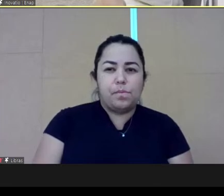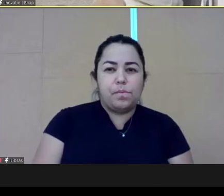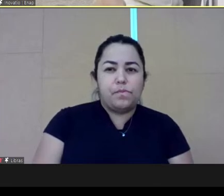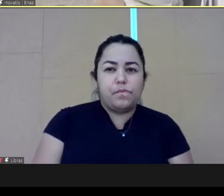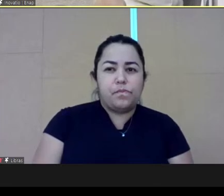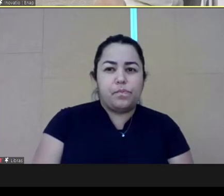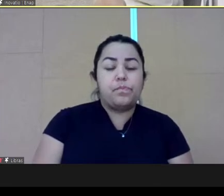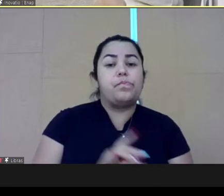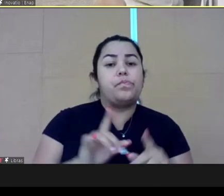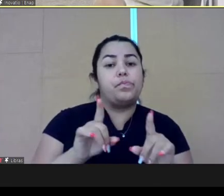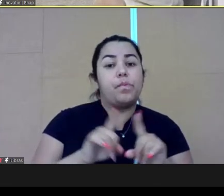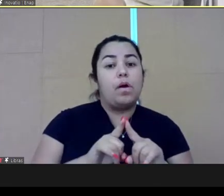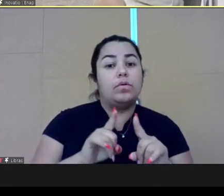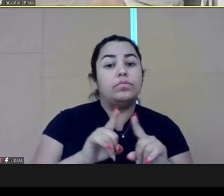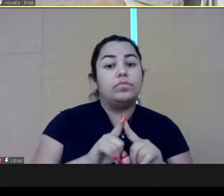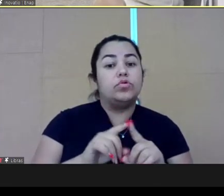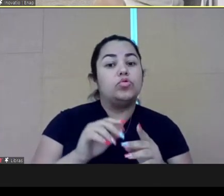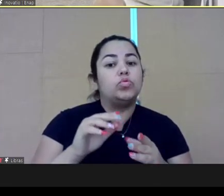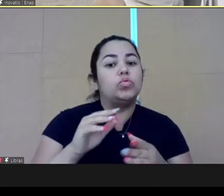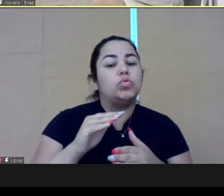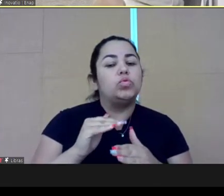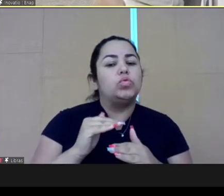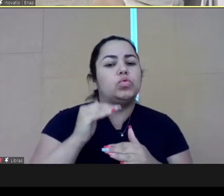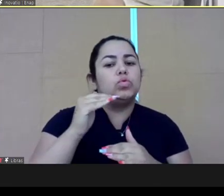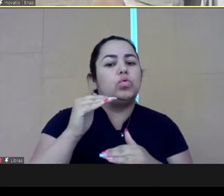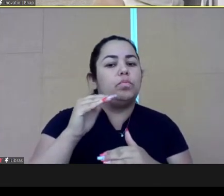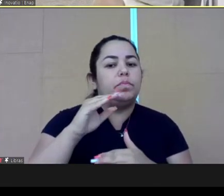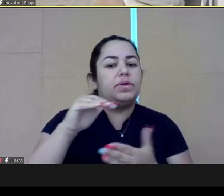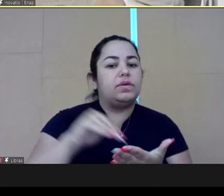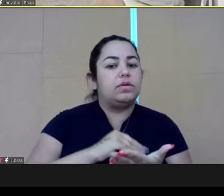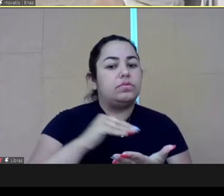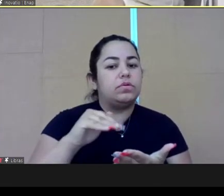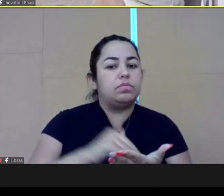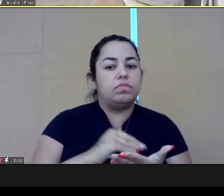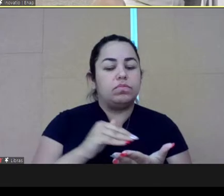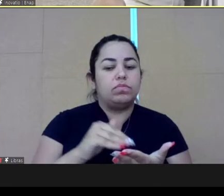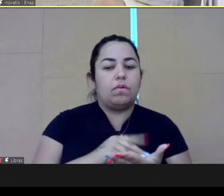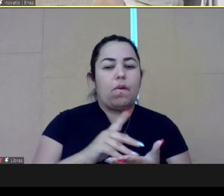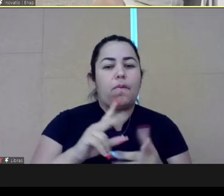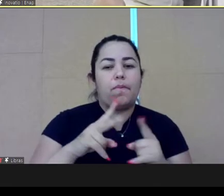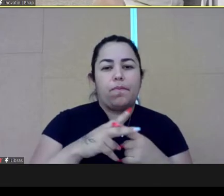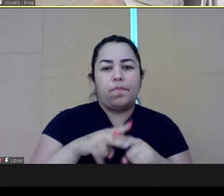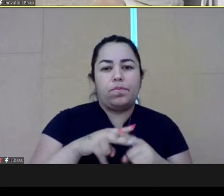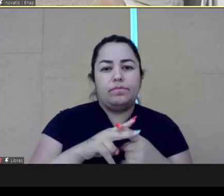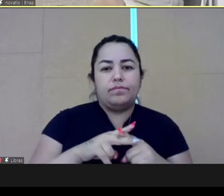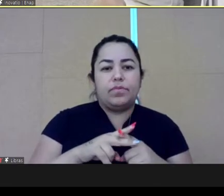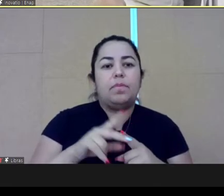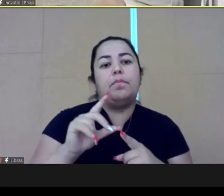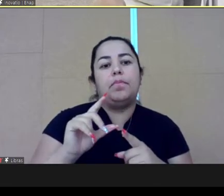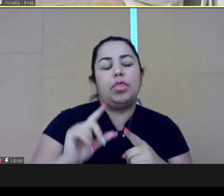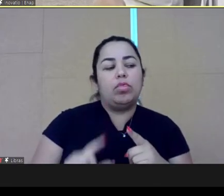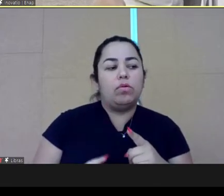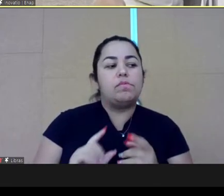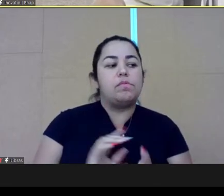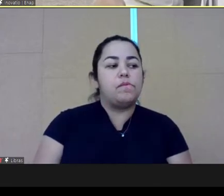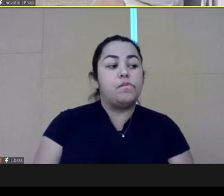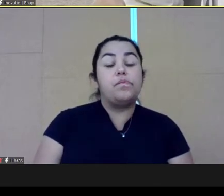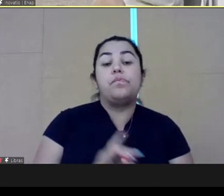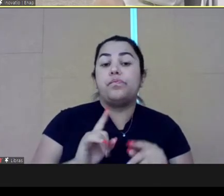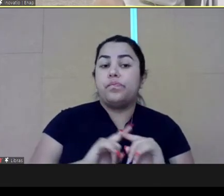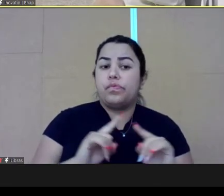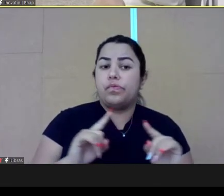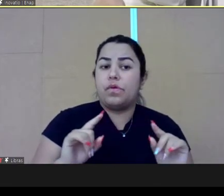about the sub-secretaries, about the second level of government, we have